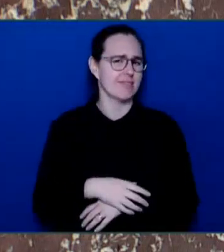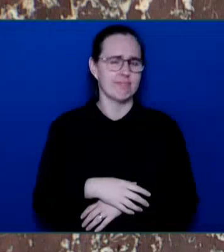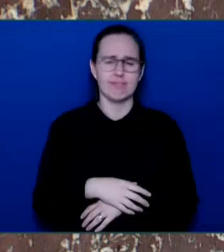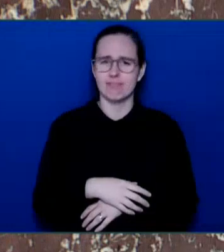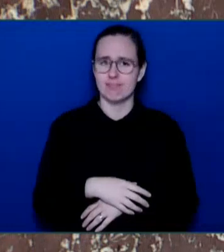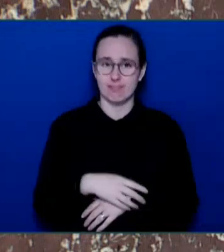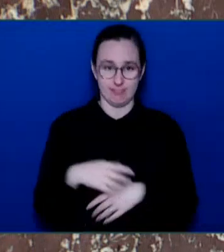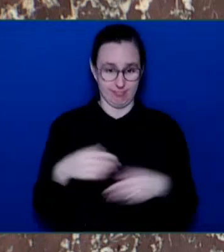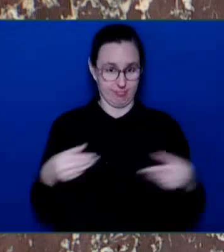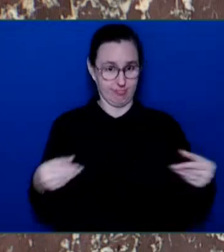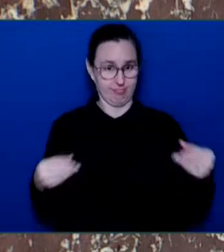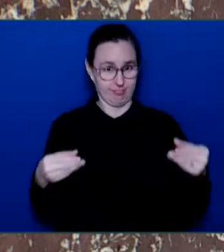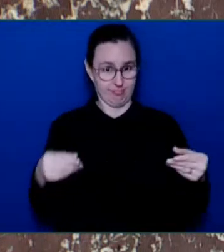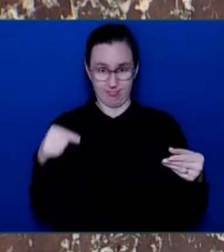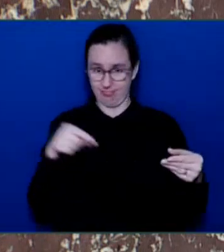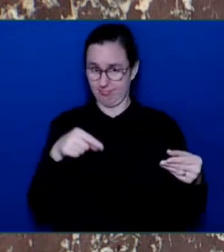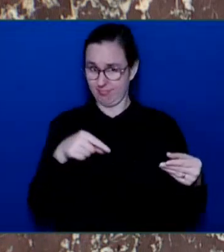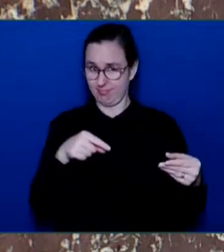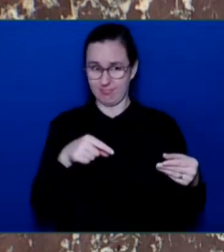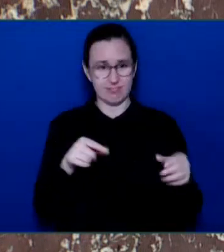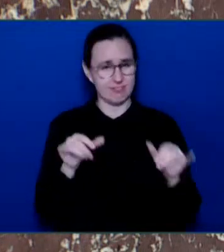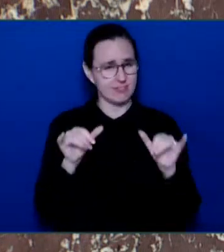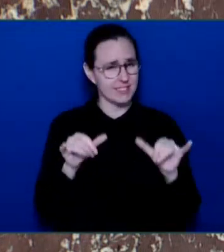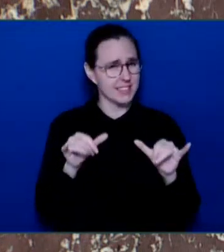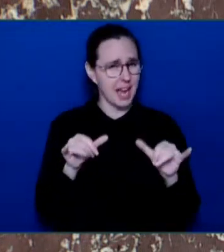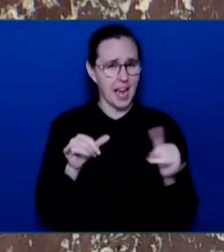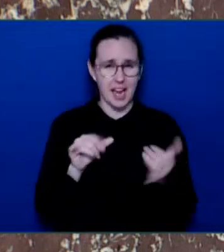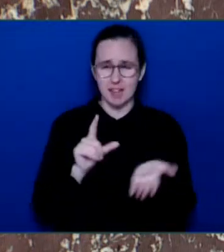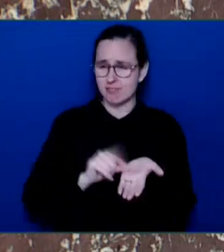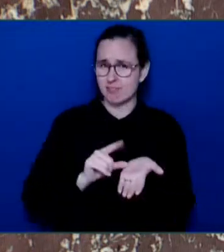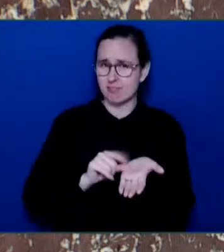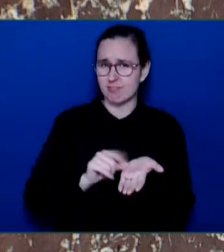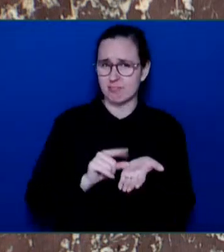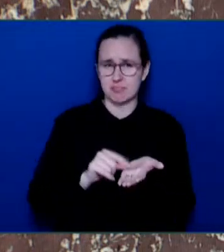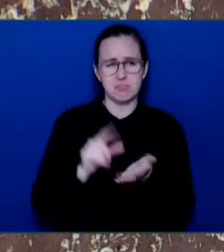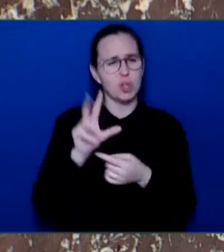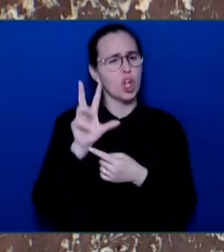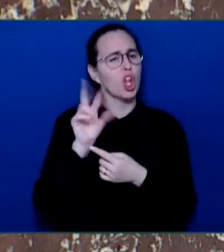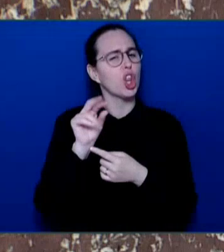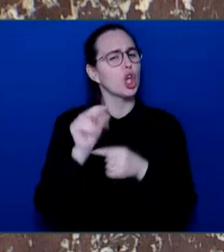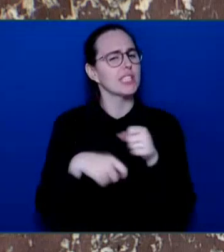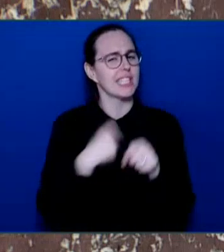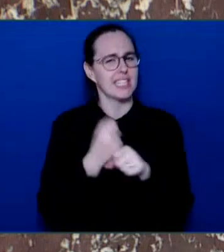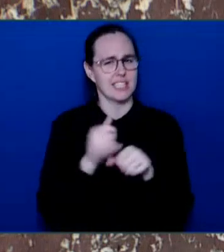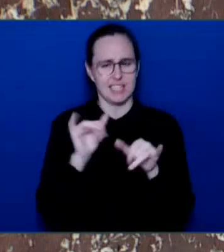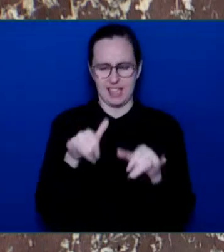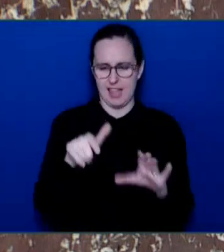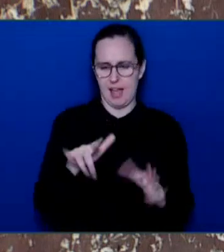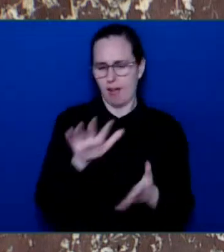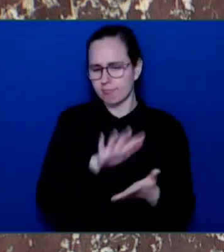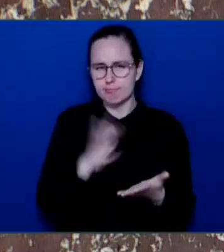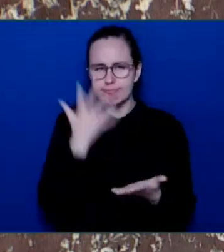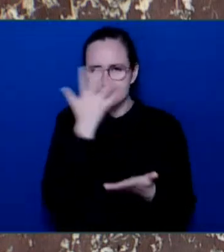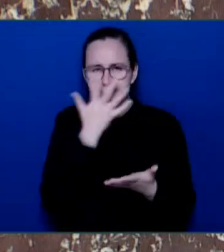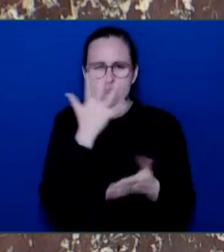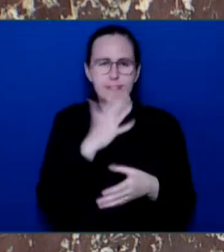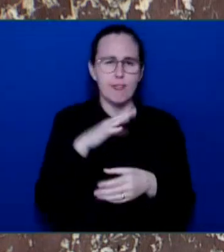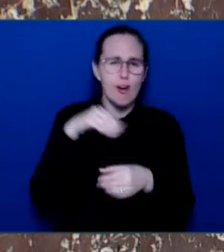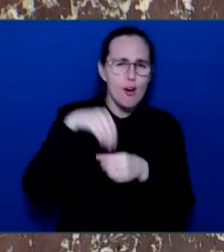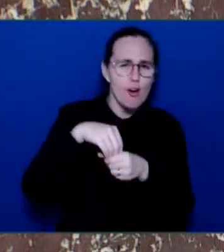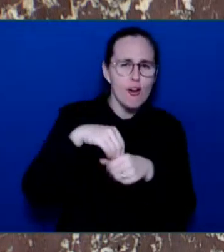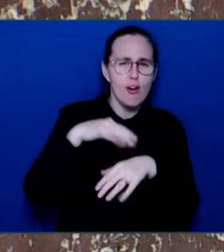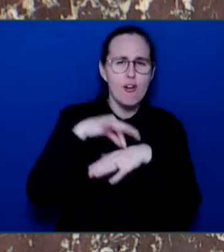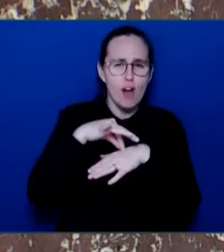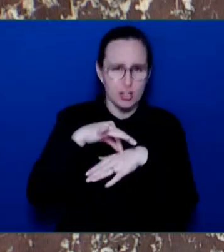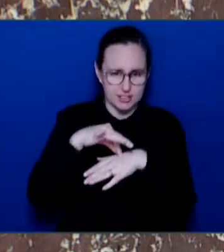last year, in fact, they were honoured and recognised and up for a Michener Award, which is the highest award you can receive